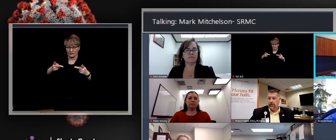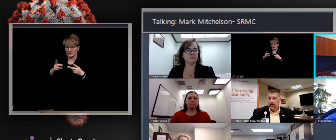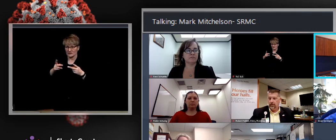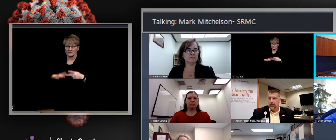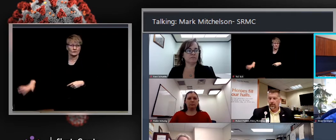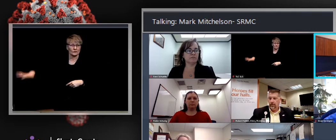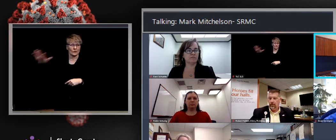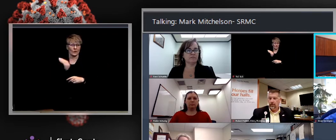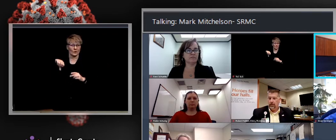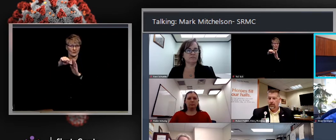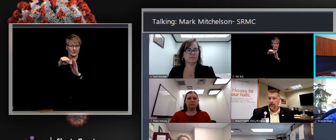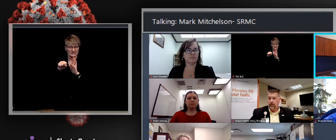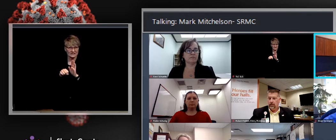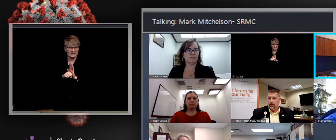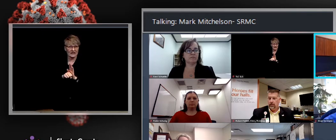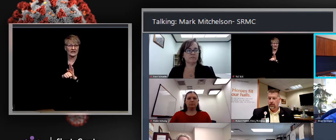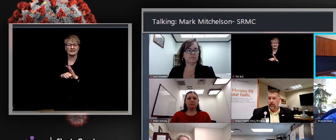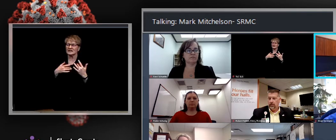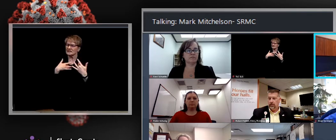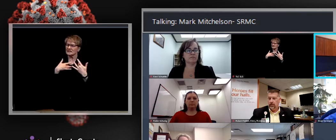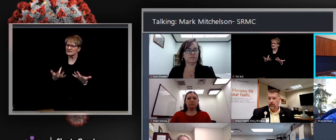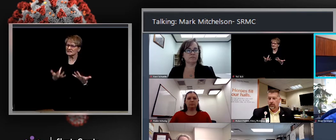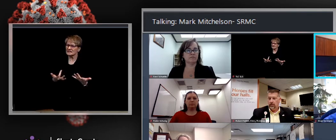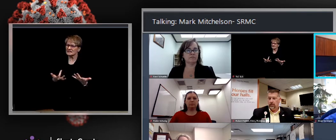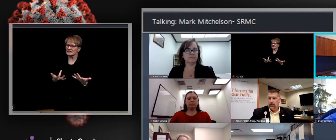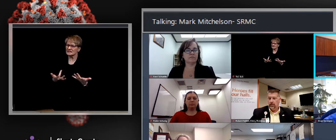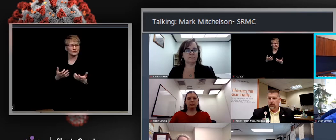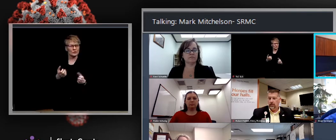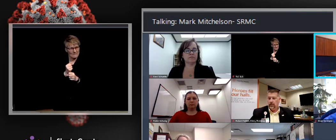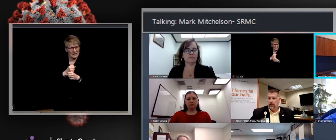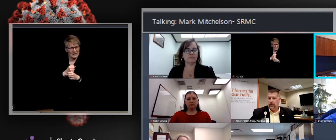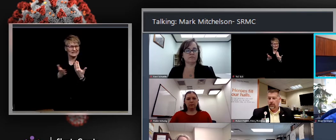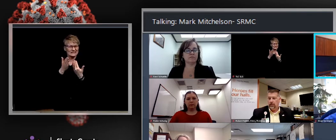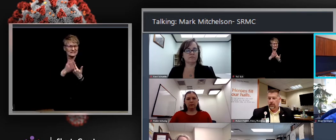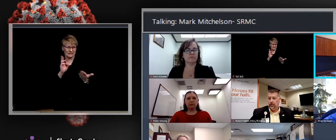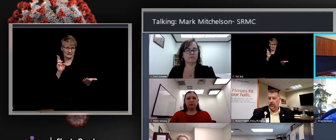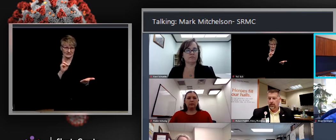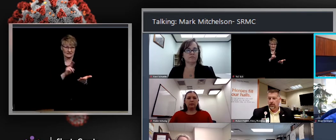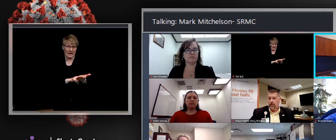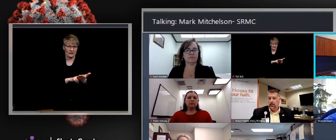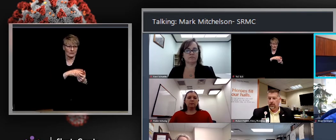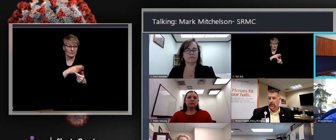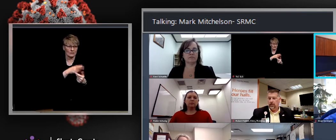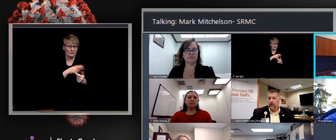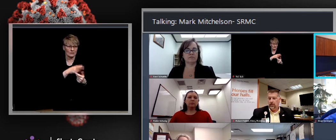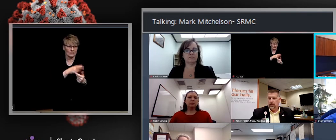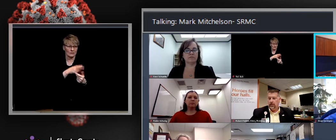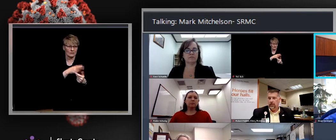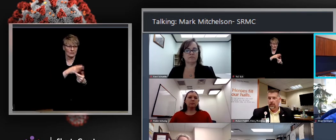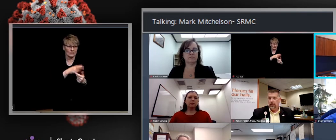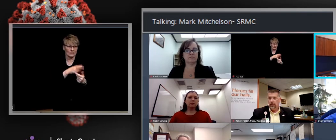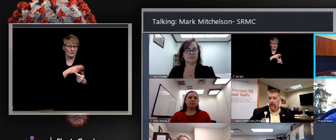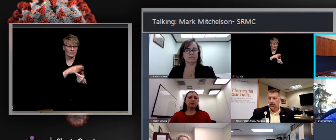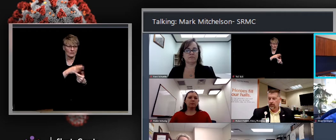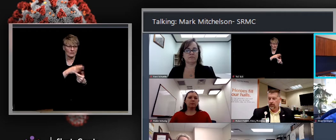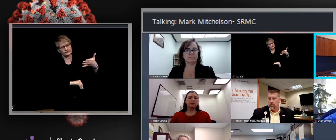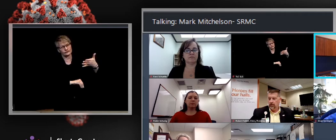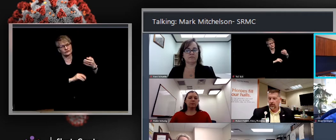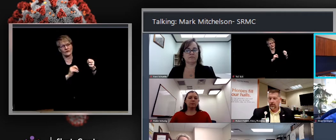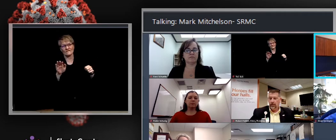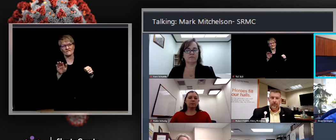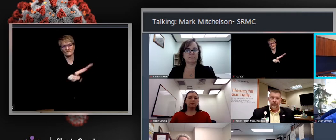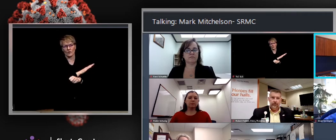and get filled fairly quickly. So it is something that if you're interested in getting enrolled and getting the shot,